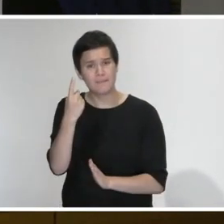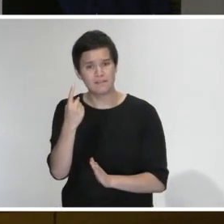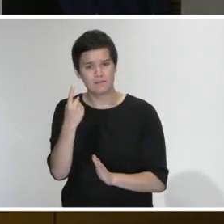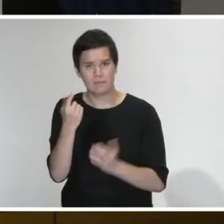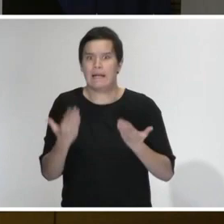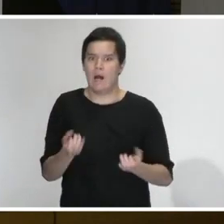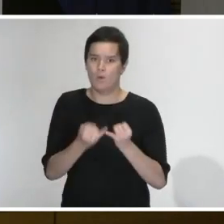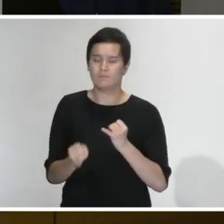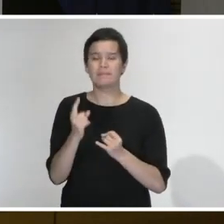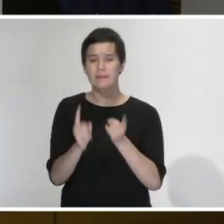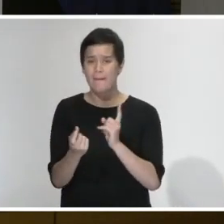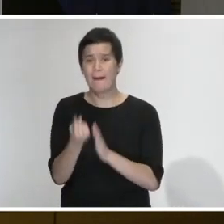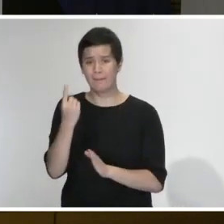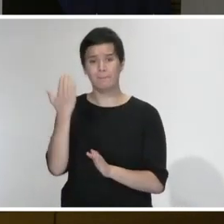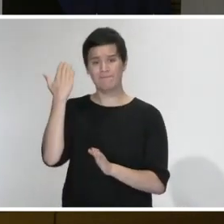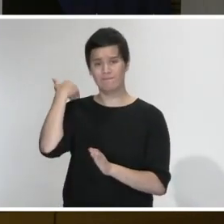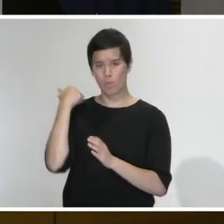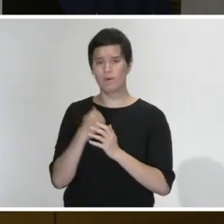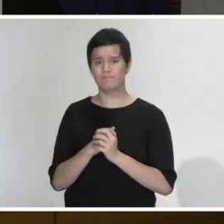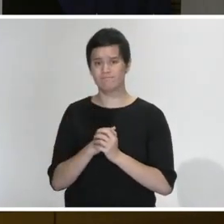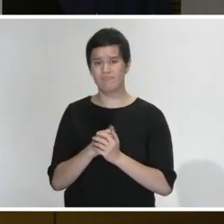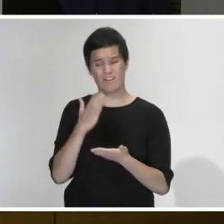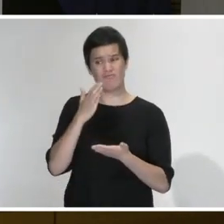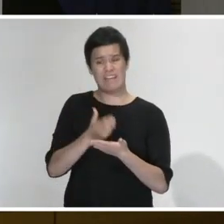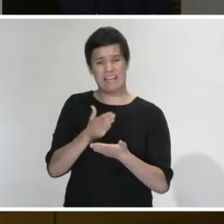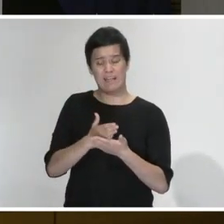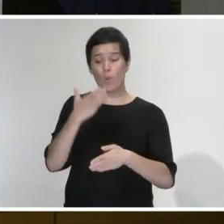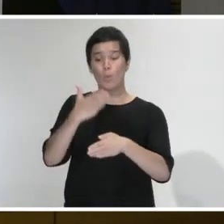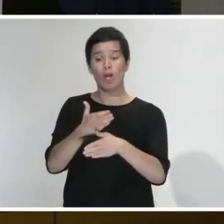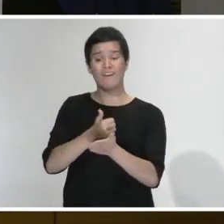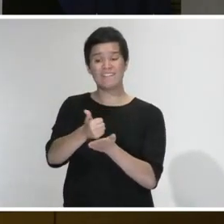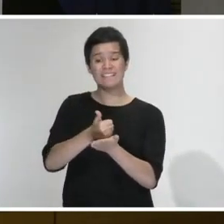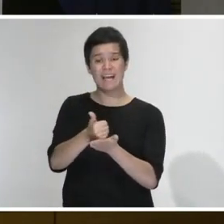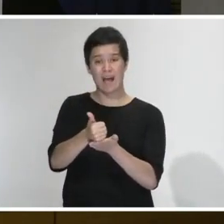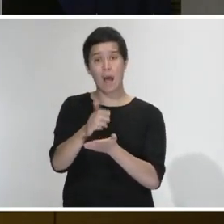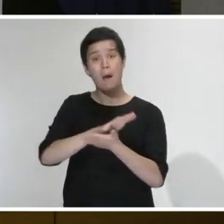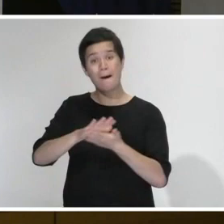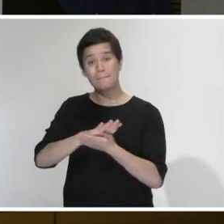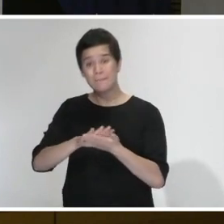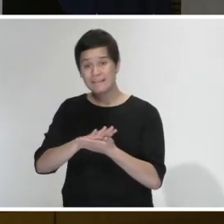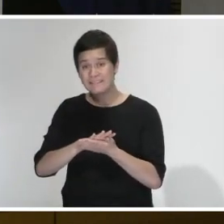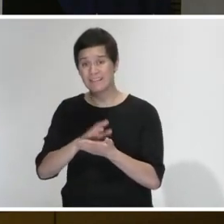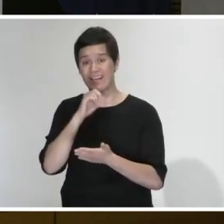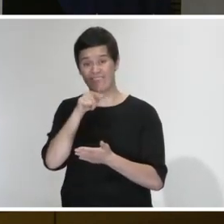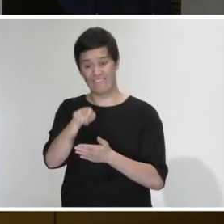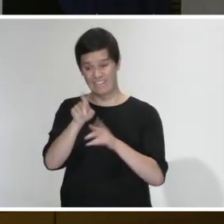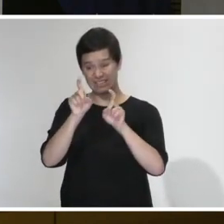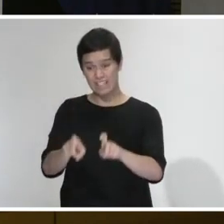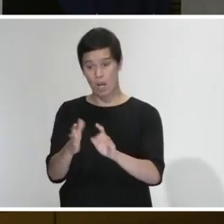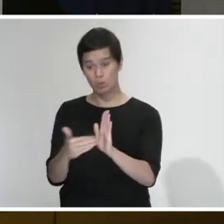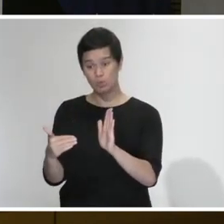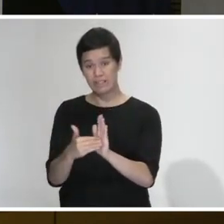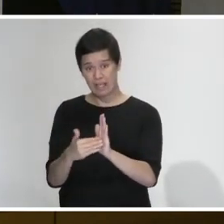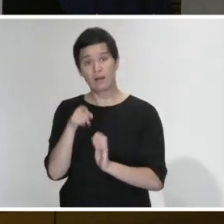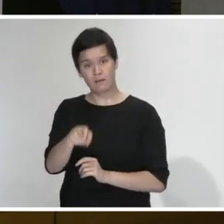We rely on people on work visas as a part of a condition of their visa, having the ability to support themselves if they find themselves in that